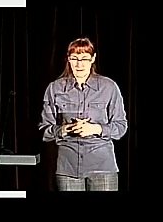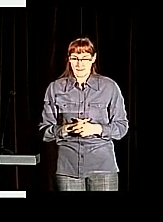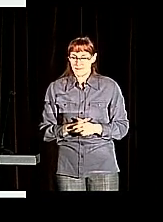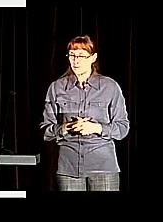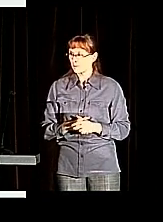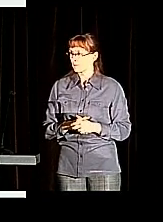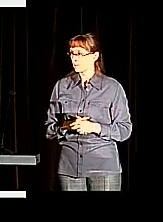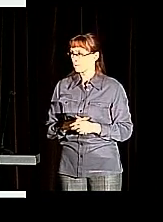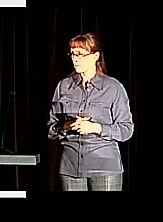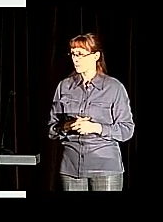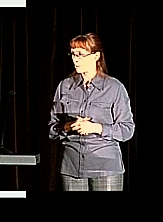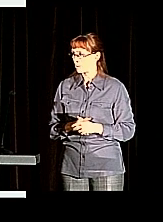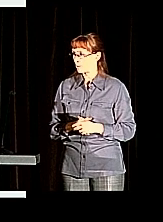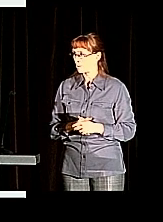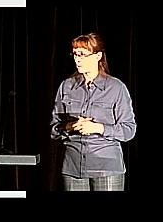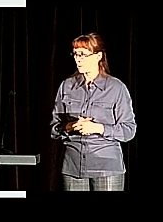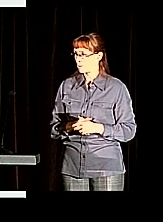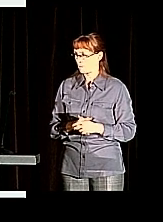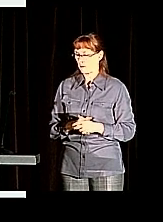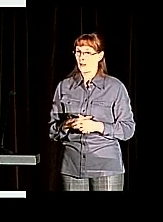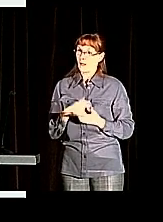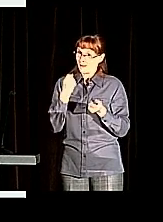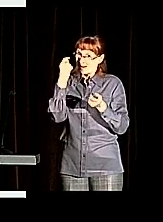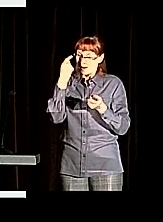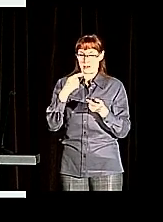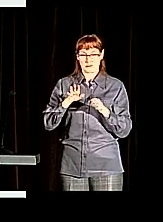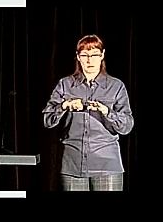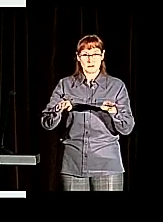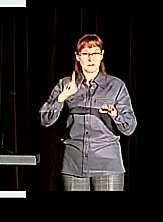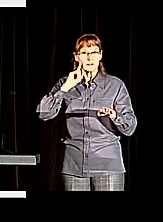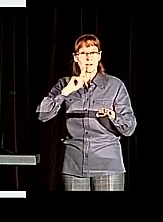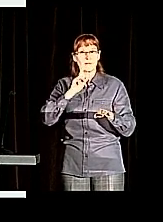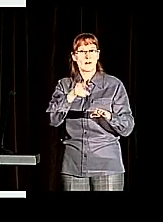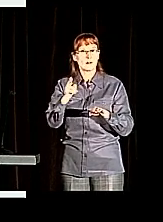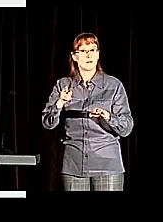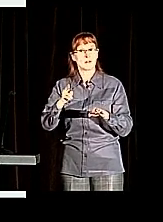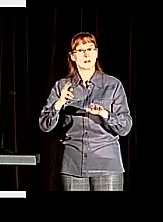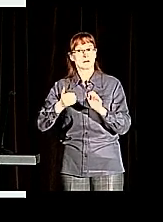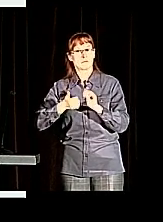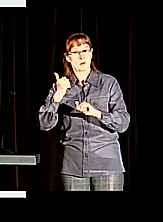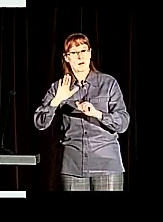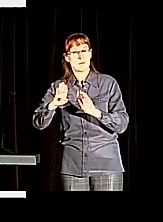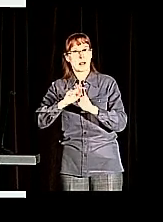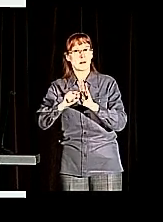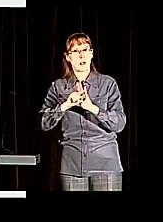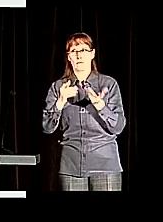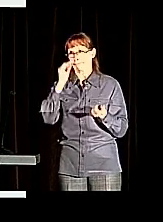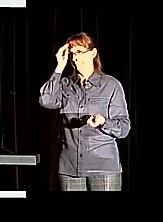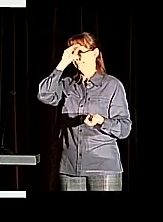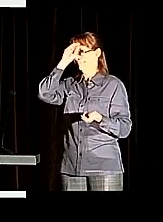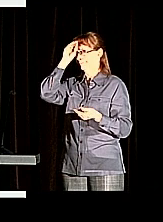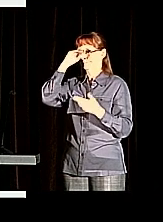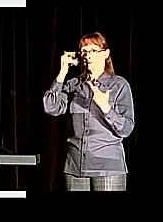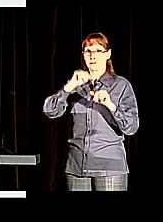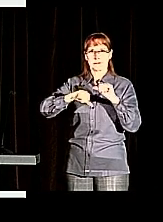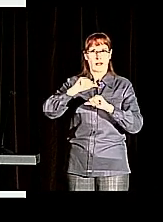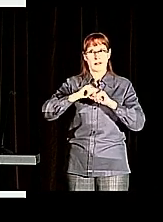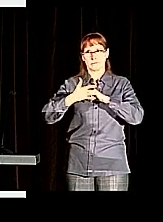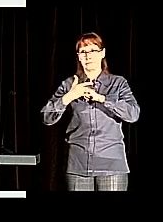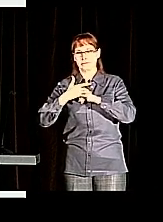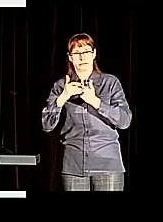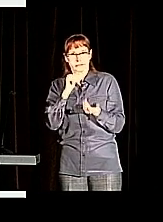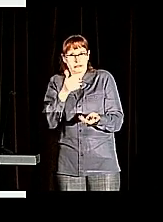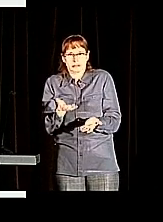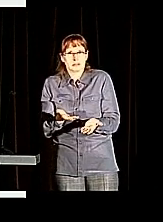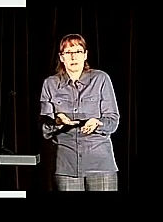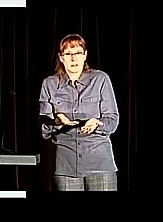these deaf and hard of hearing people. Most of them who, for whatever reasons, for example, language deprivation, not access